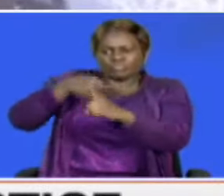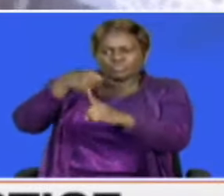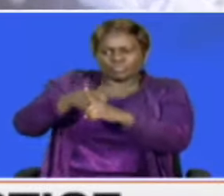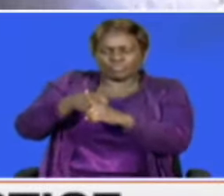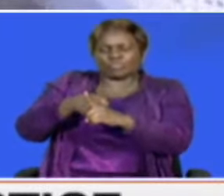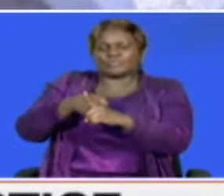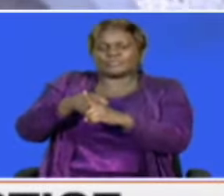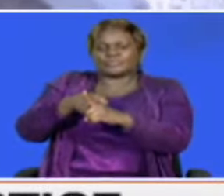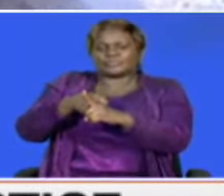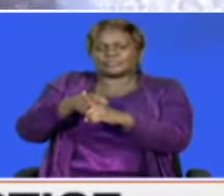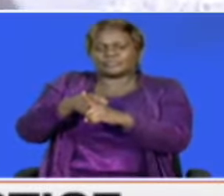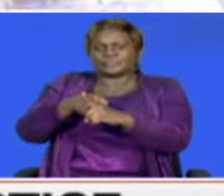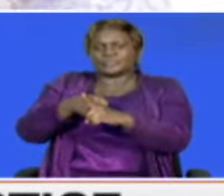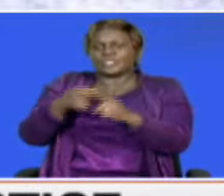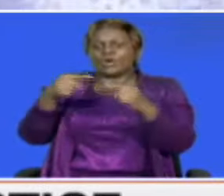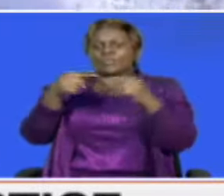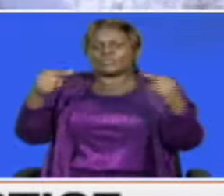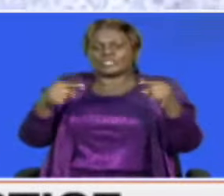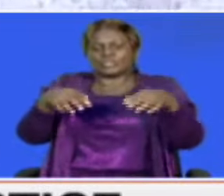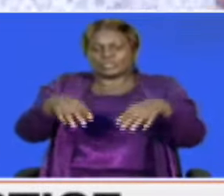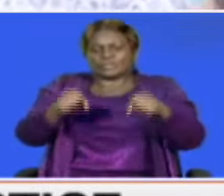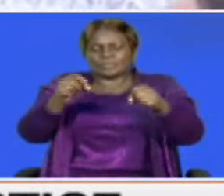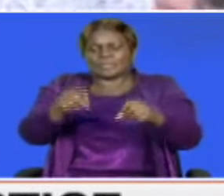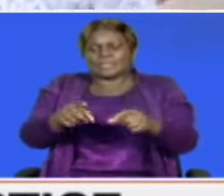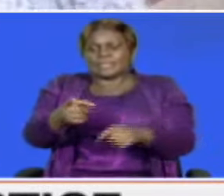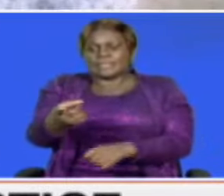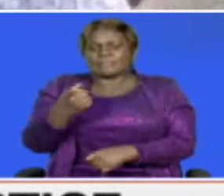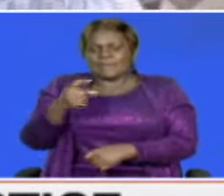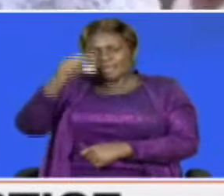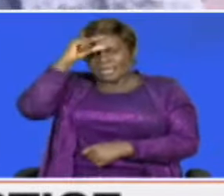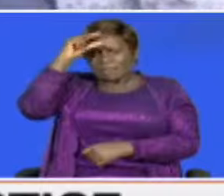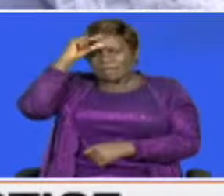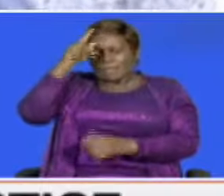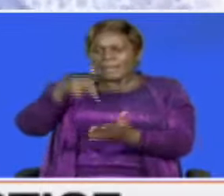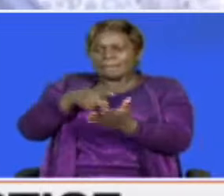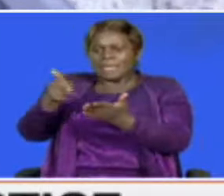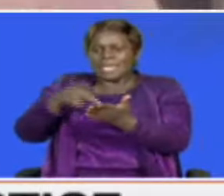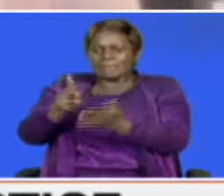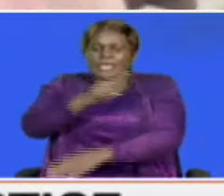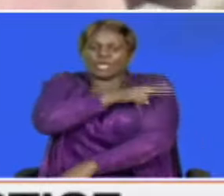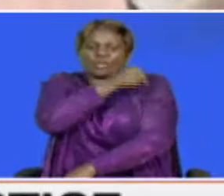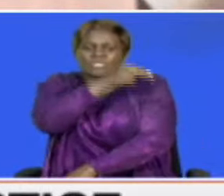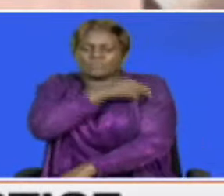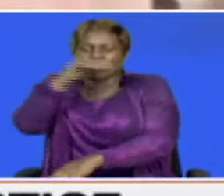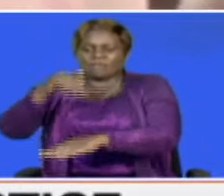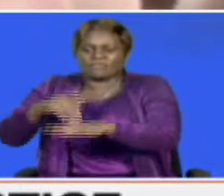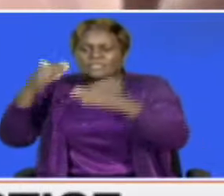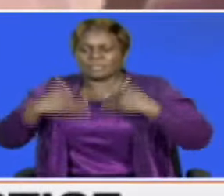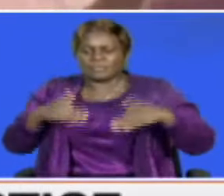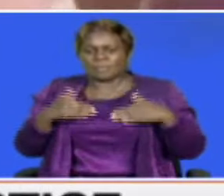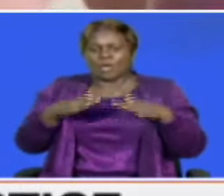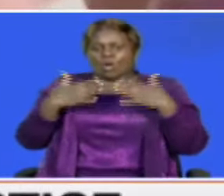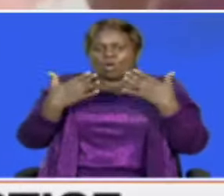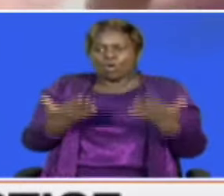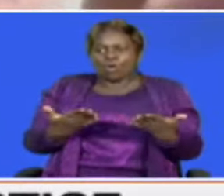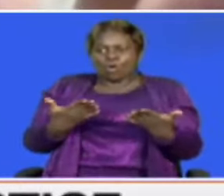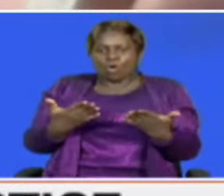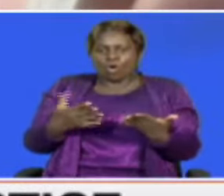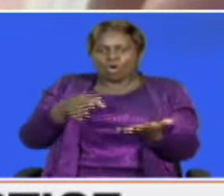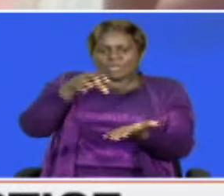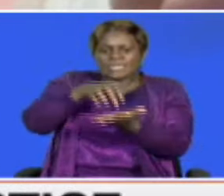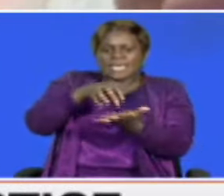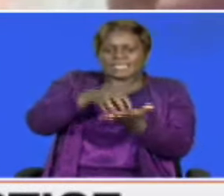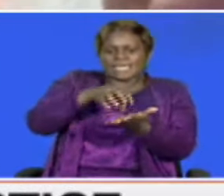to the protesters. The opposition chief has demanded that the state clears hospital bills for the victims, all charges against all